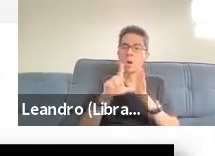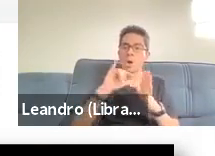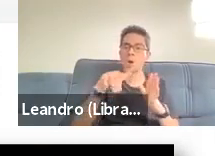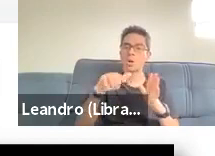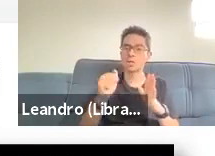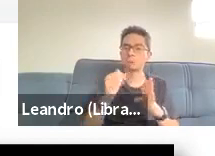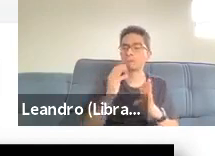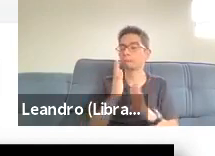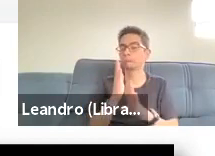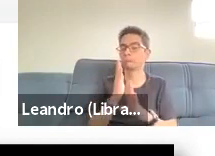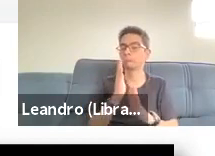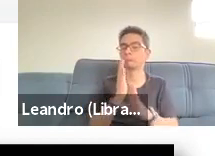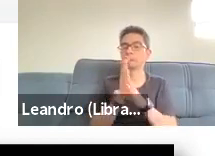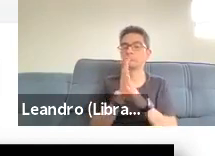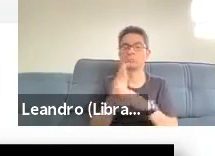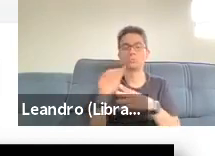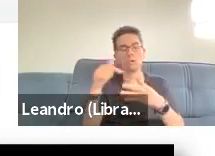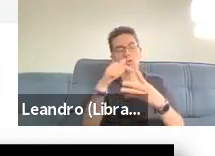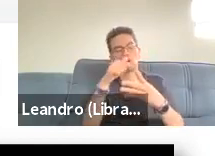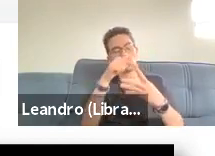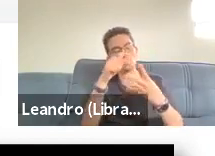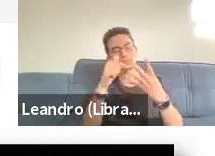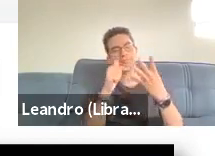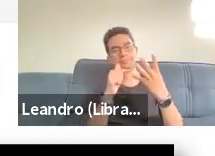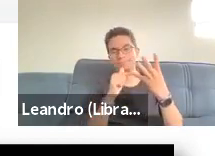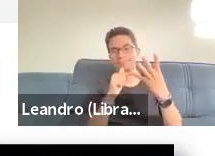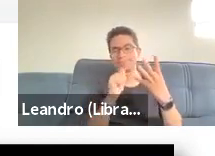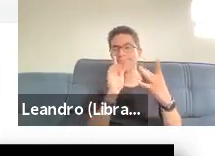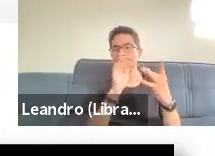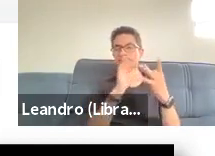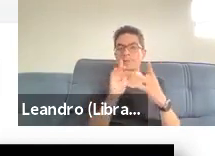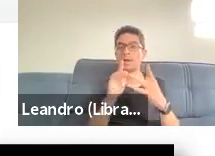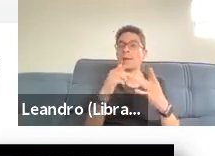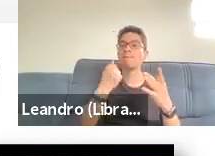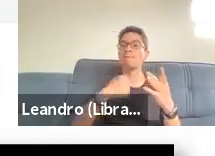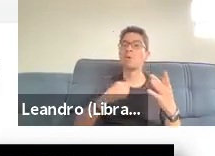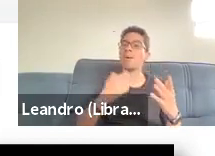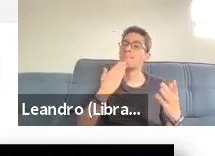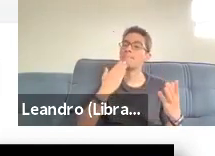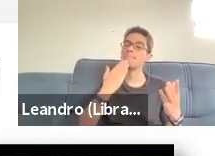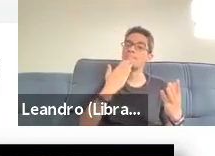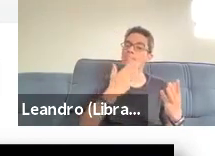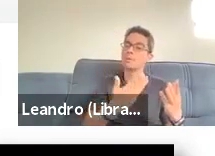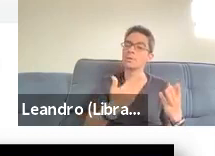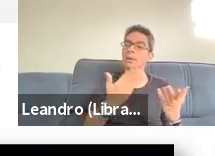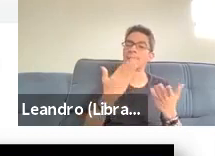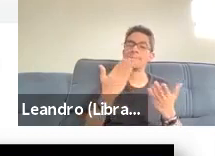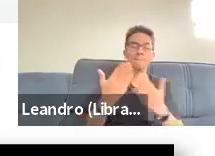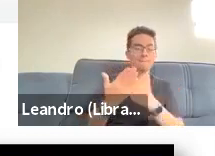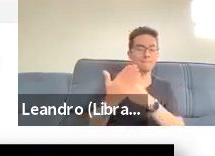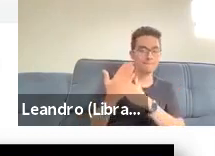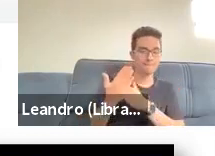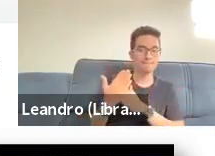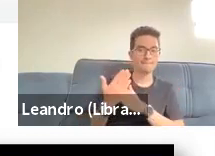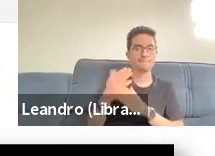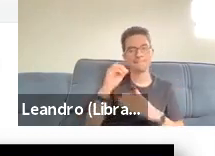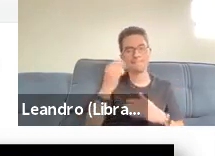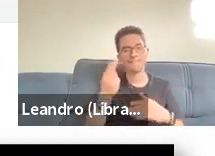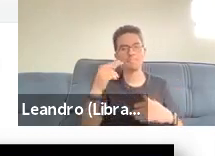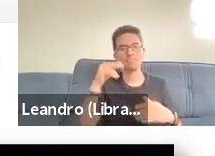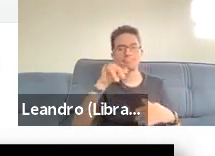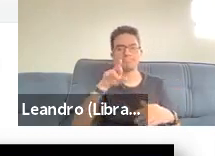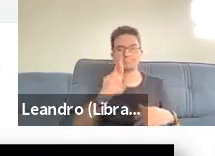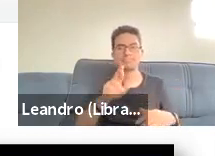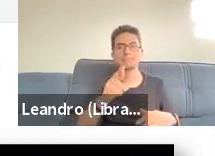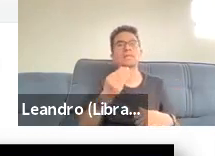interactions. First, she simply tried to jet translate Jesse's on in touch on intelligible spoken word clicker so he